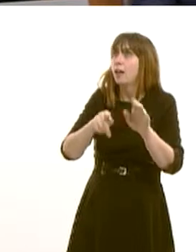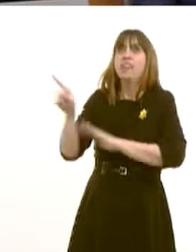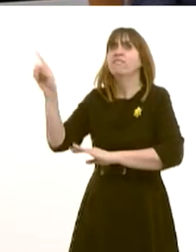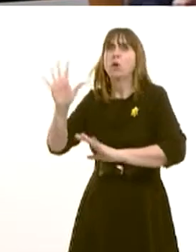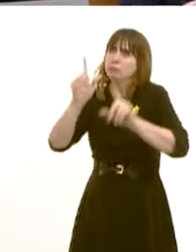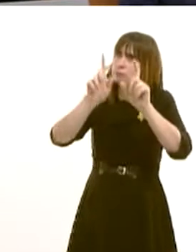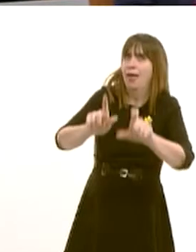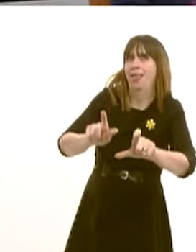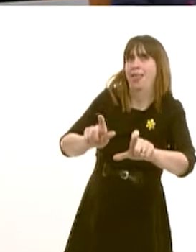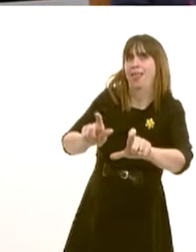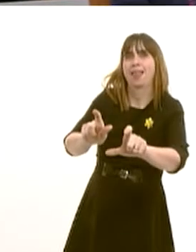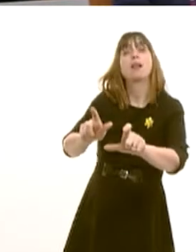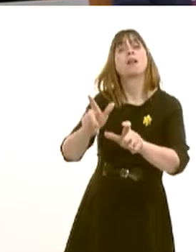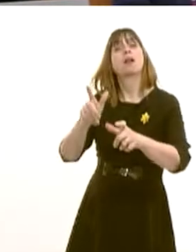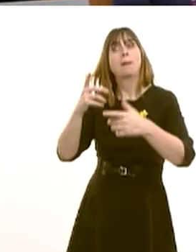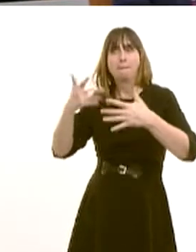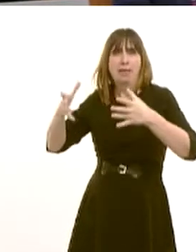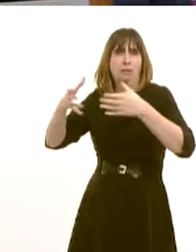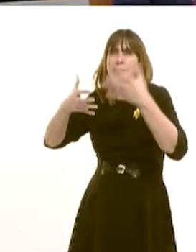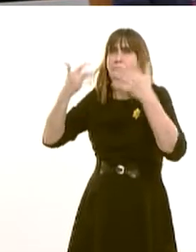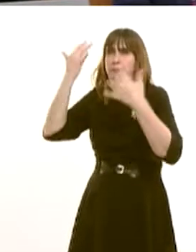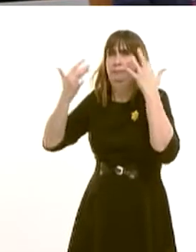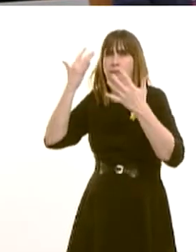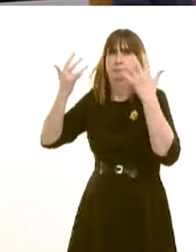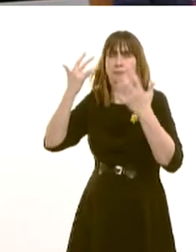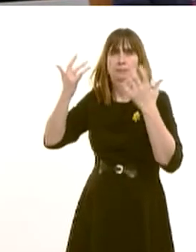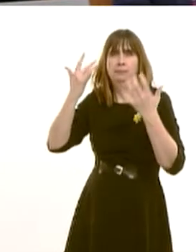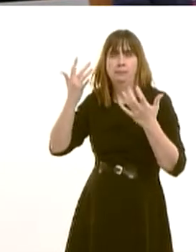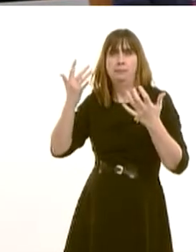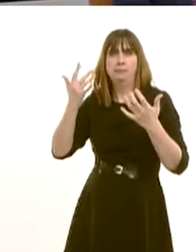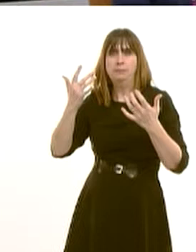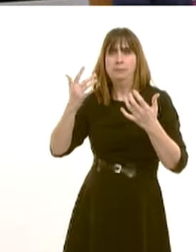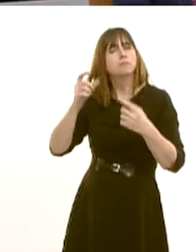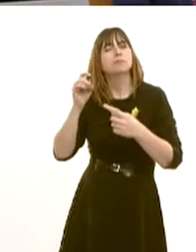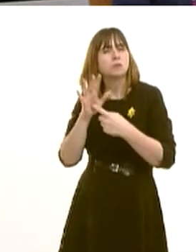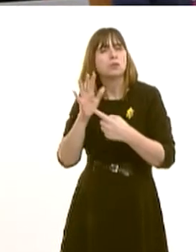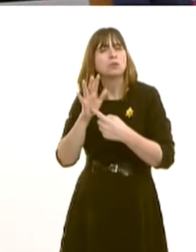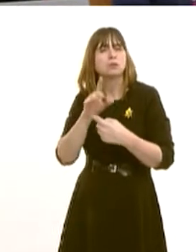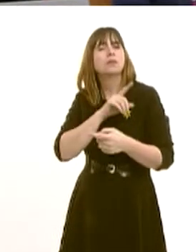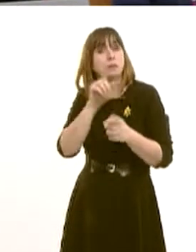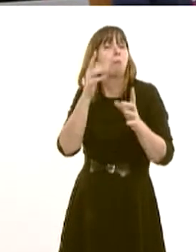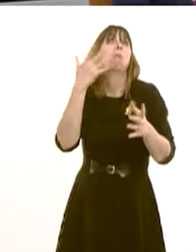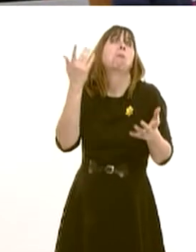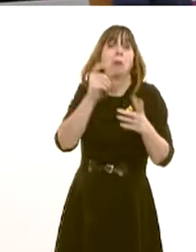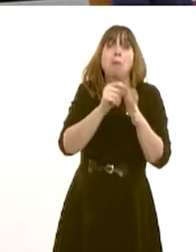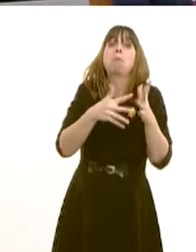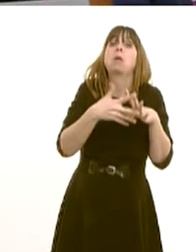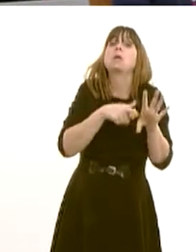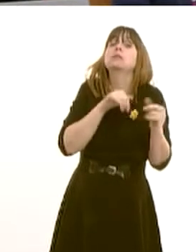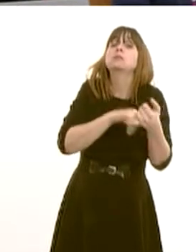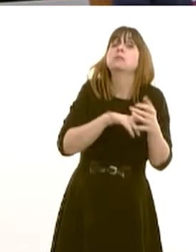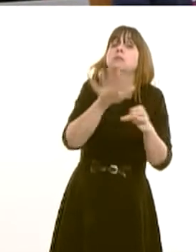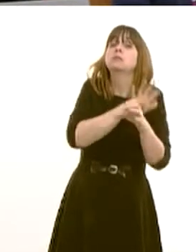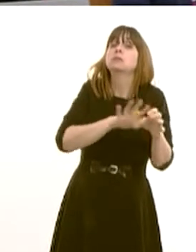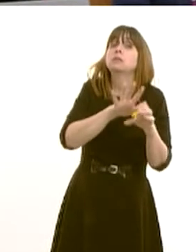And this is something they've been working on, and it's extremely important if we were to consider POWIS, for example, that work